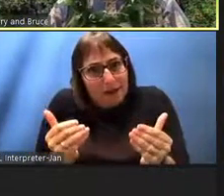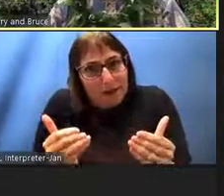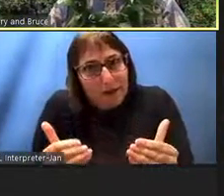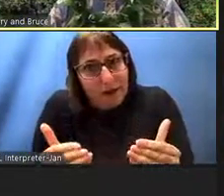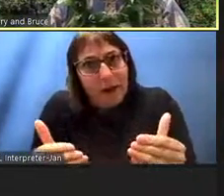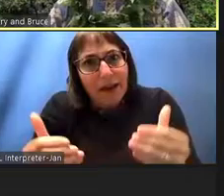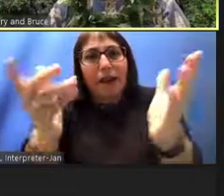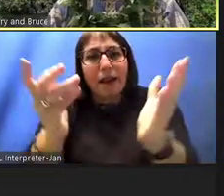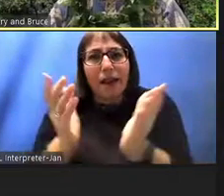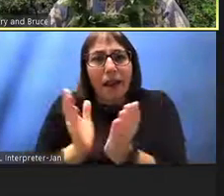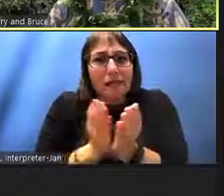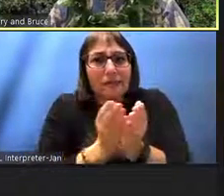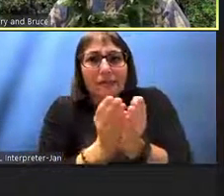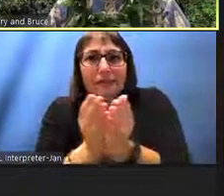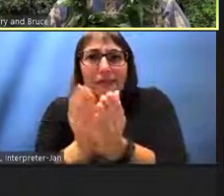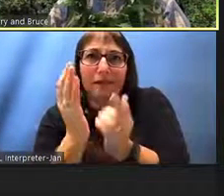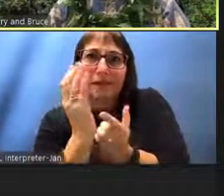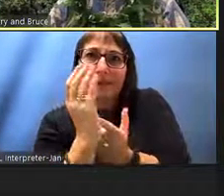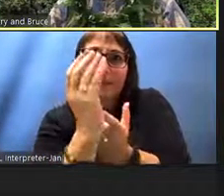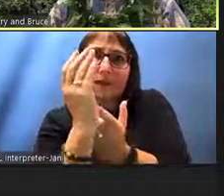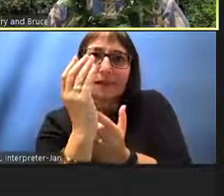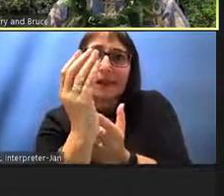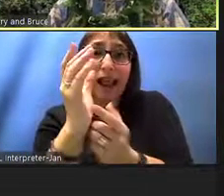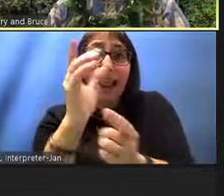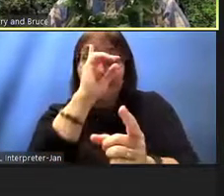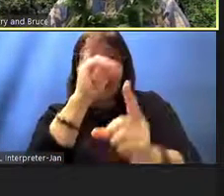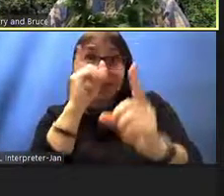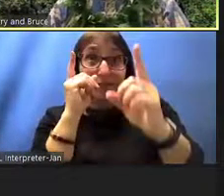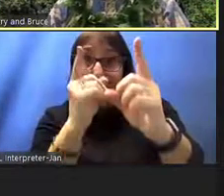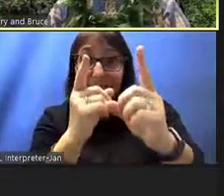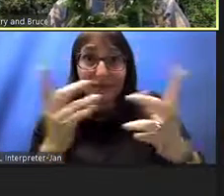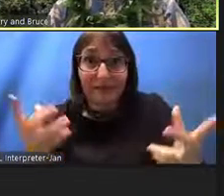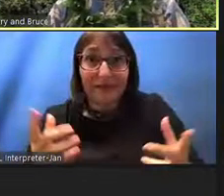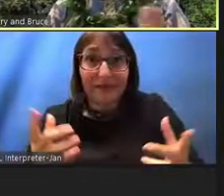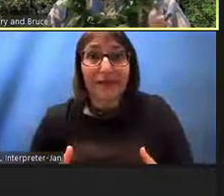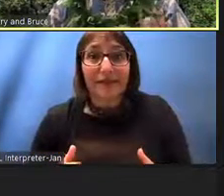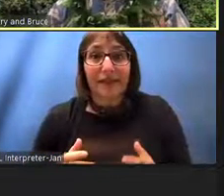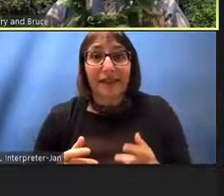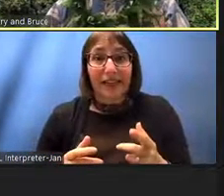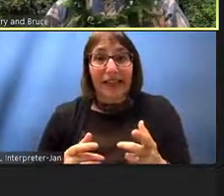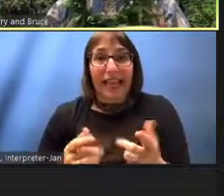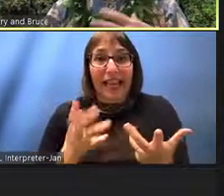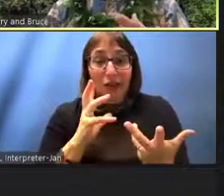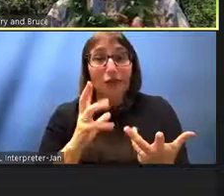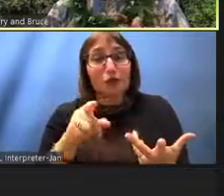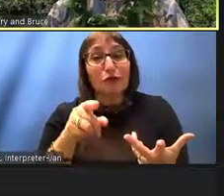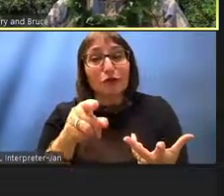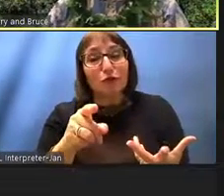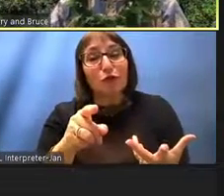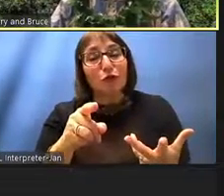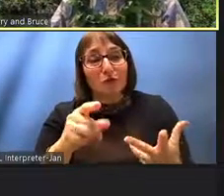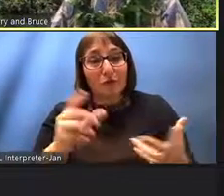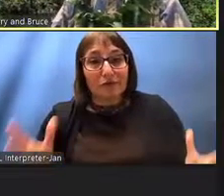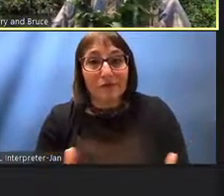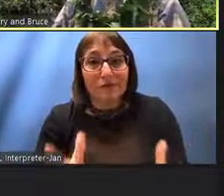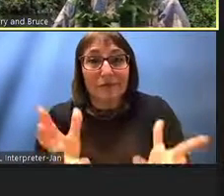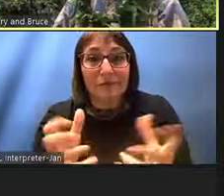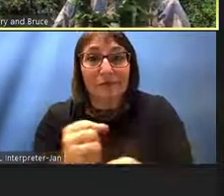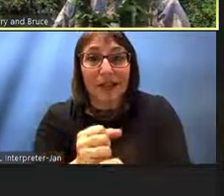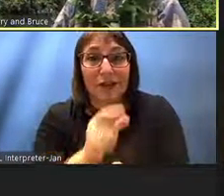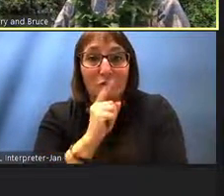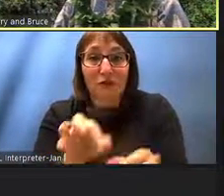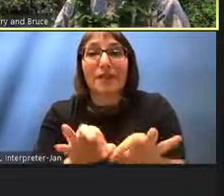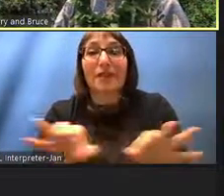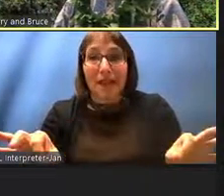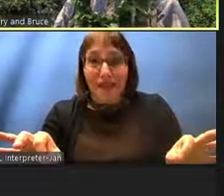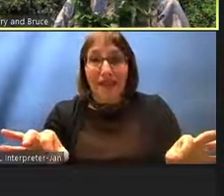mission would be for the reclamation the revitalization doing